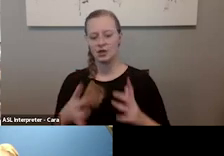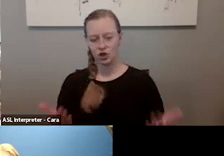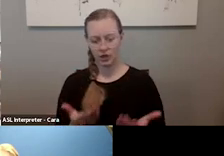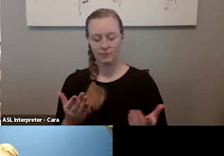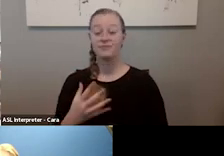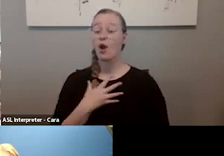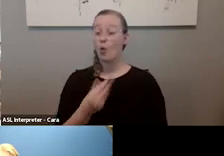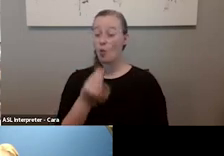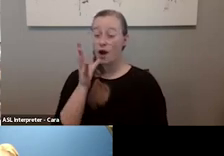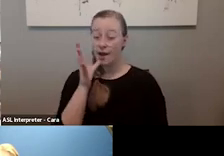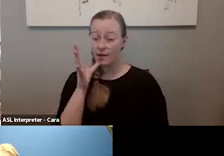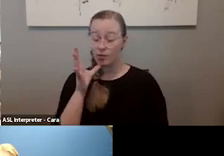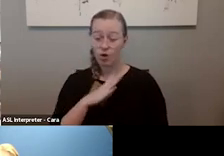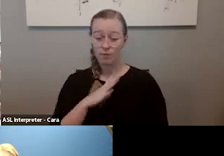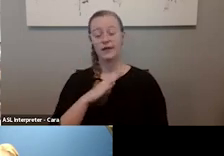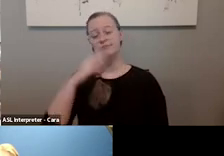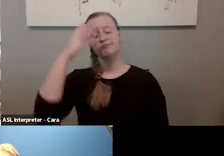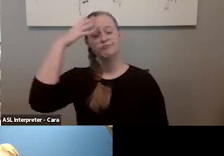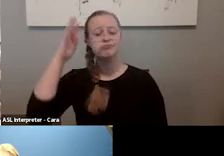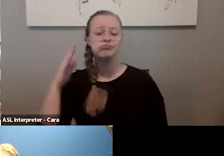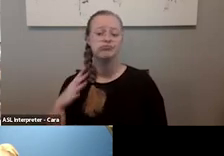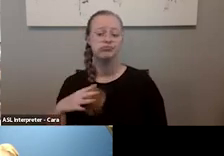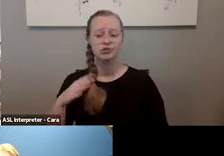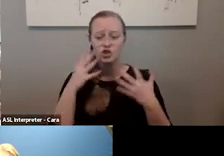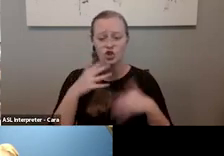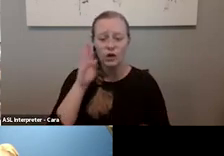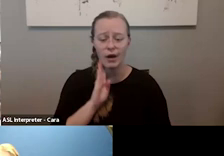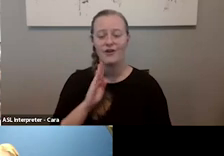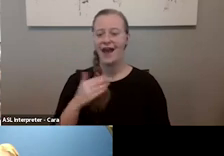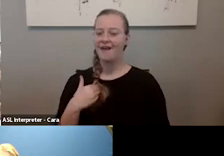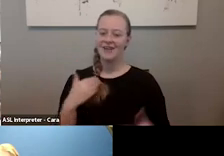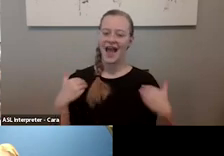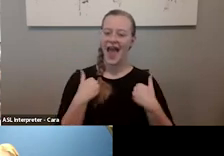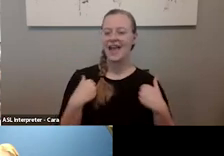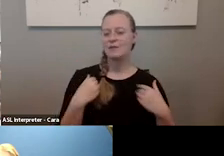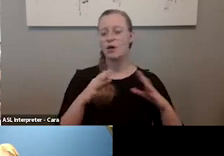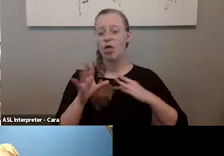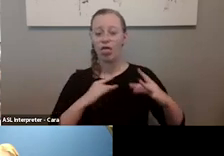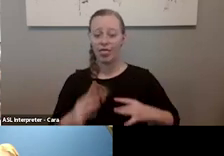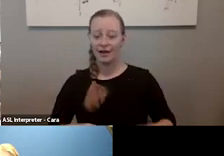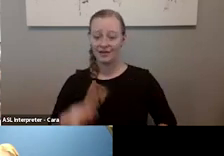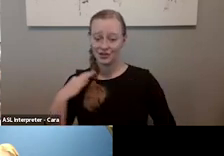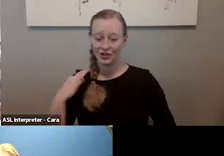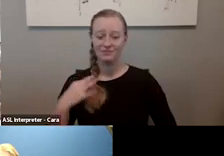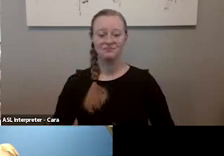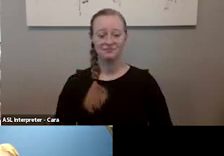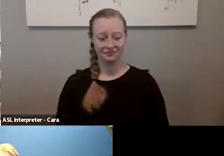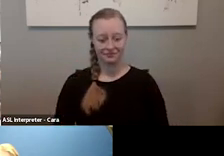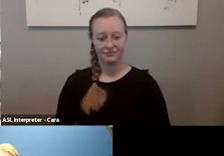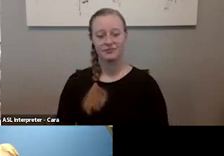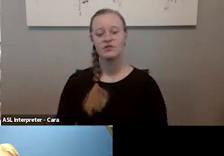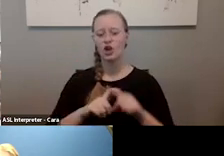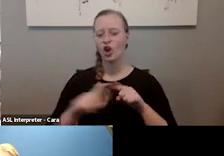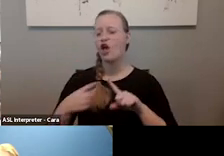white woman with wavy dark brown hair, and I'm wearing an animal print blouse. I'm calling in from Americans for the Arts office in downtown